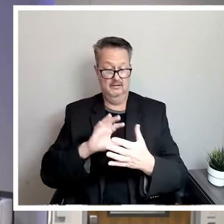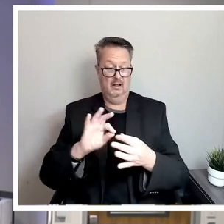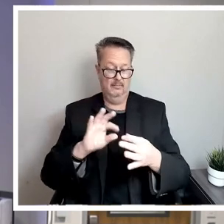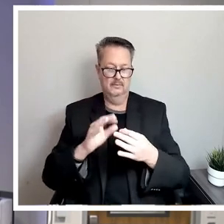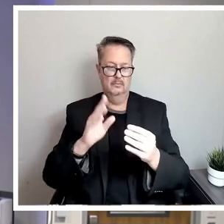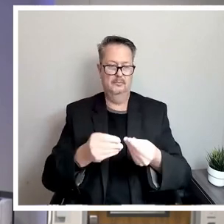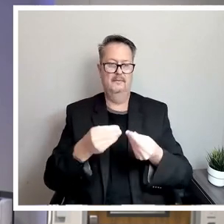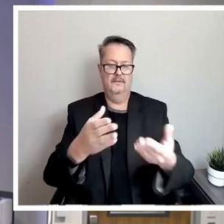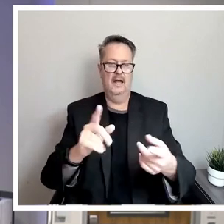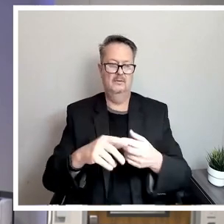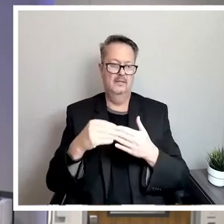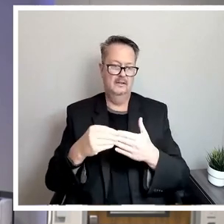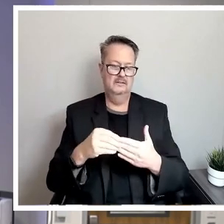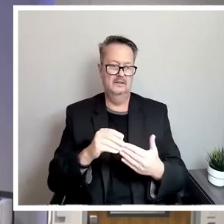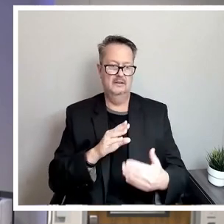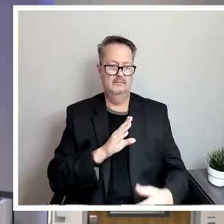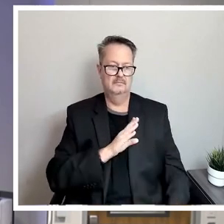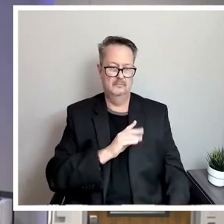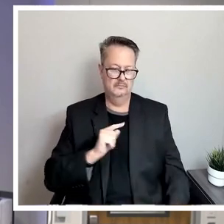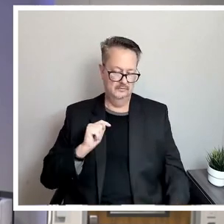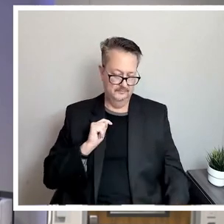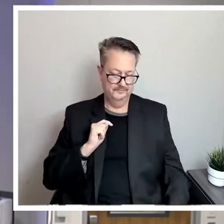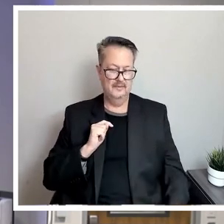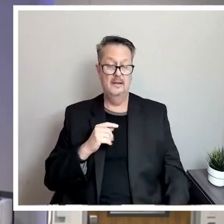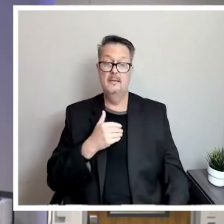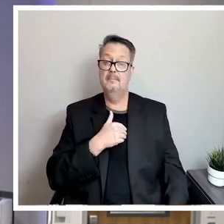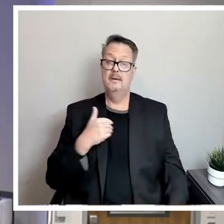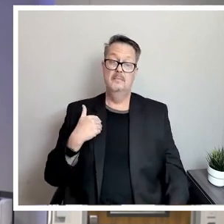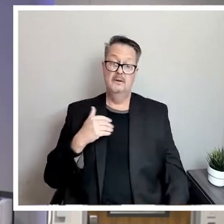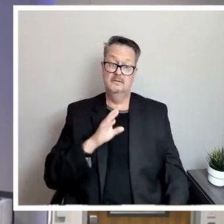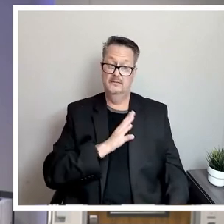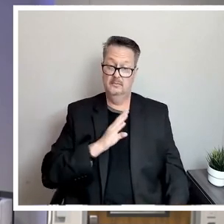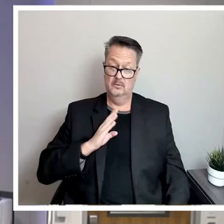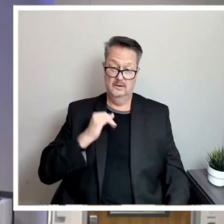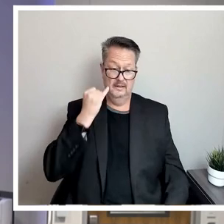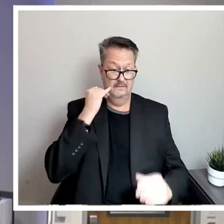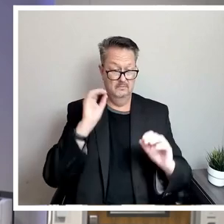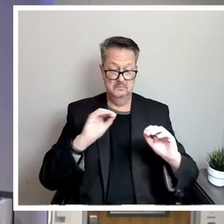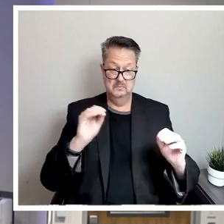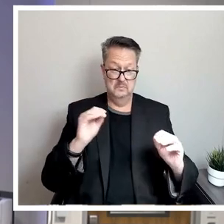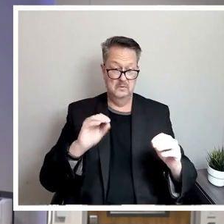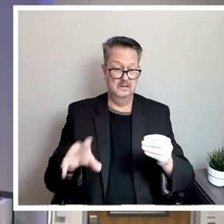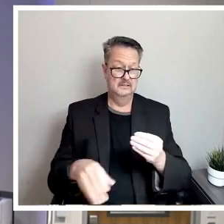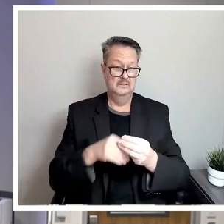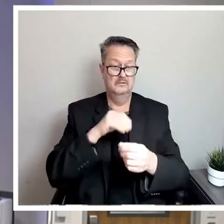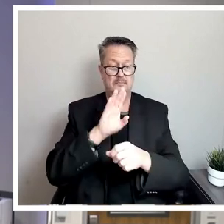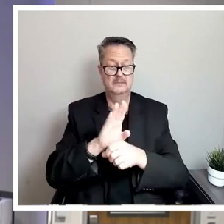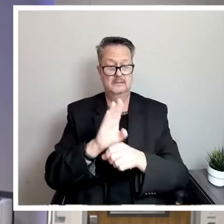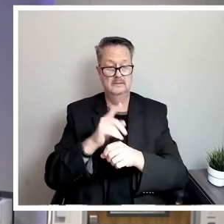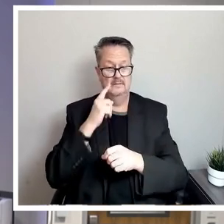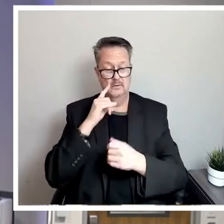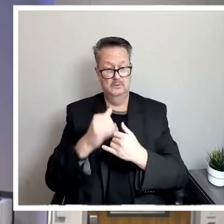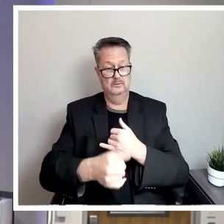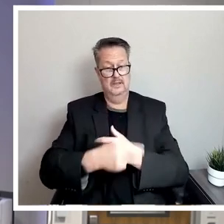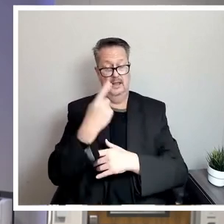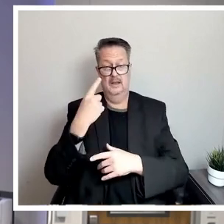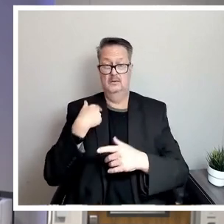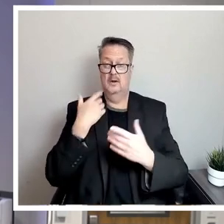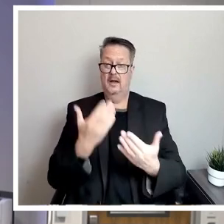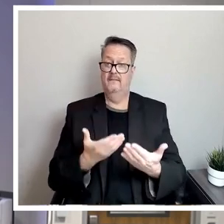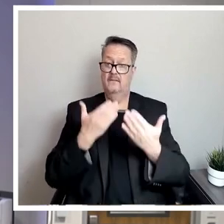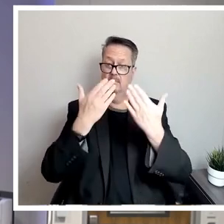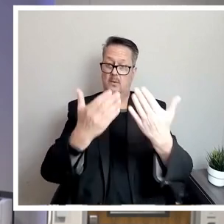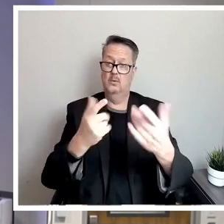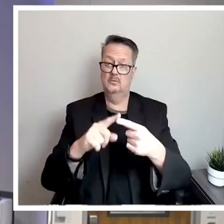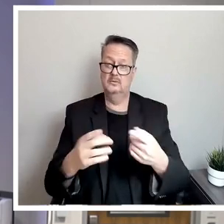Members of the board, if there is no additional business for today, do I have a motion to adjourn this